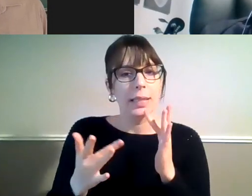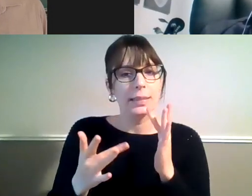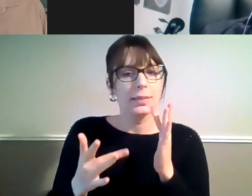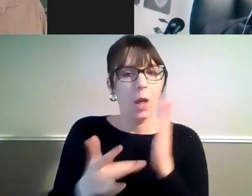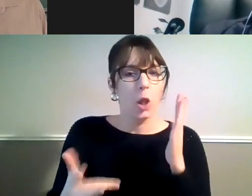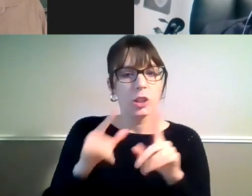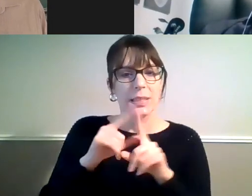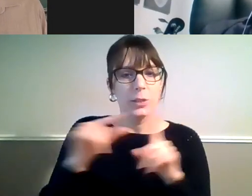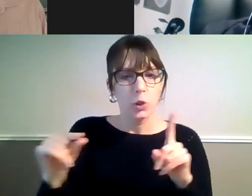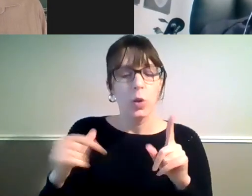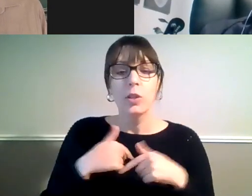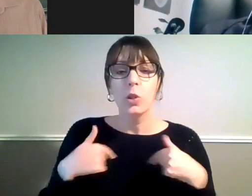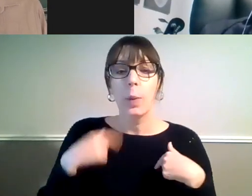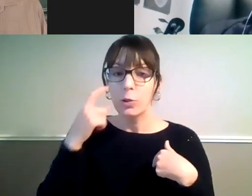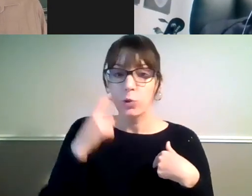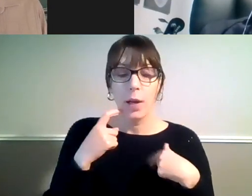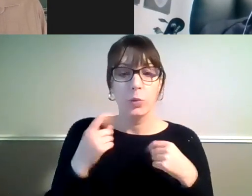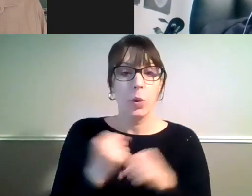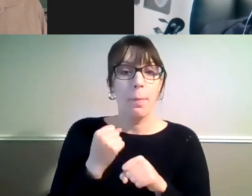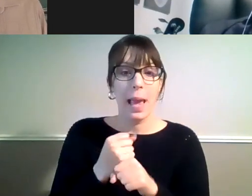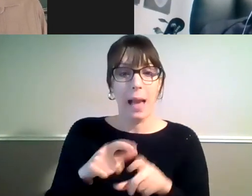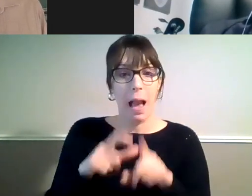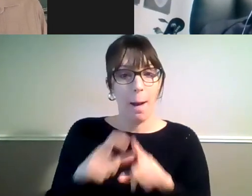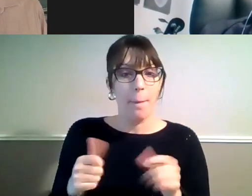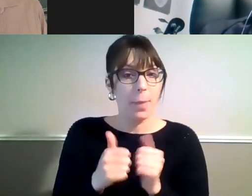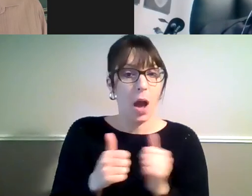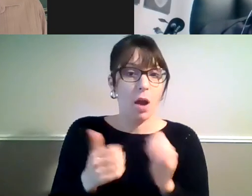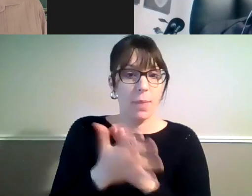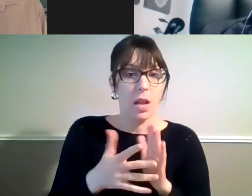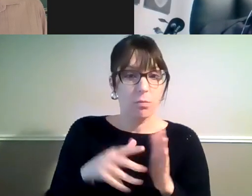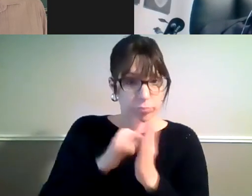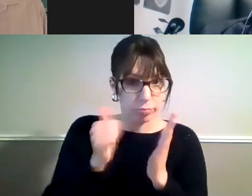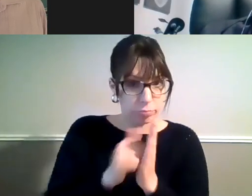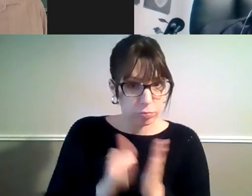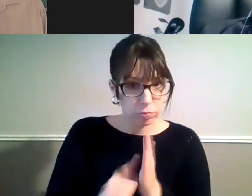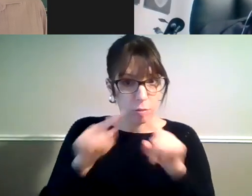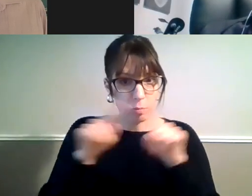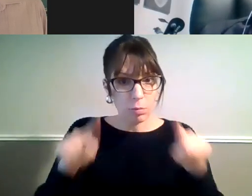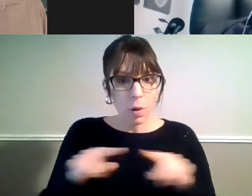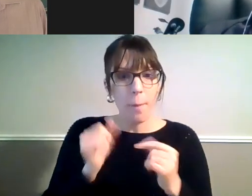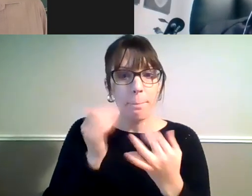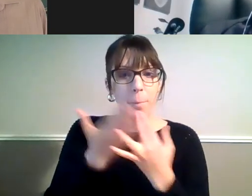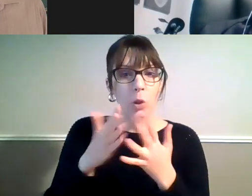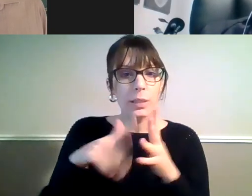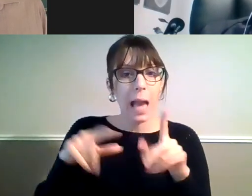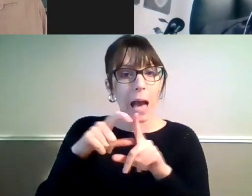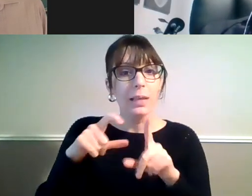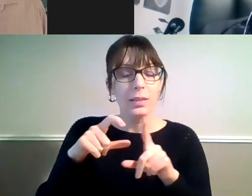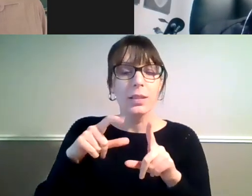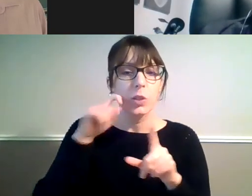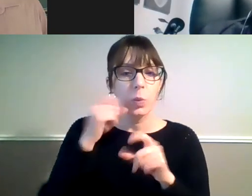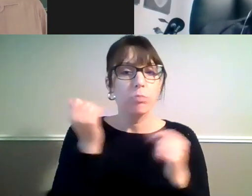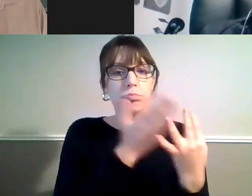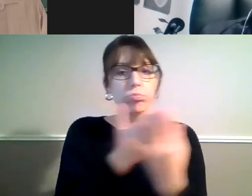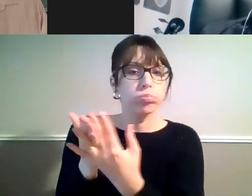campaign off the ground, and the idea is we like to distribute the postcards to all of our member organisations that form the alliance because